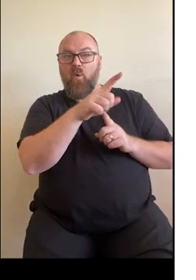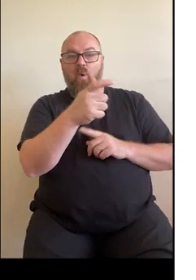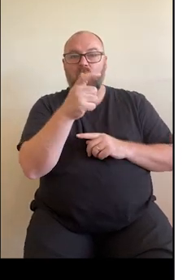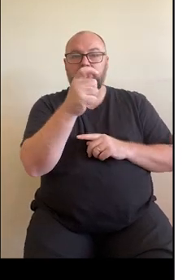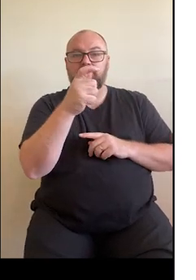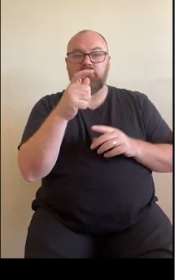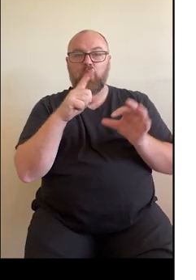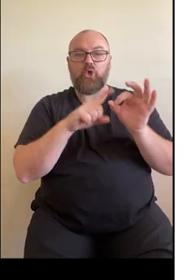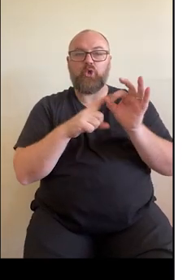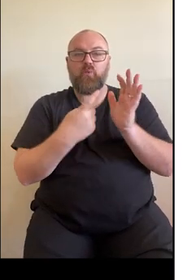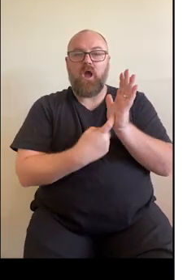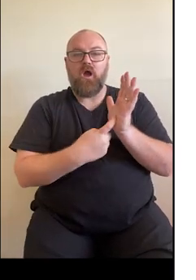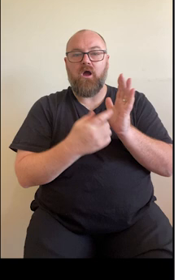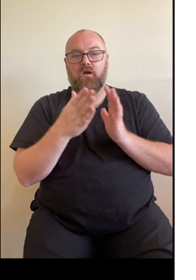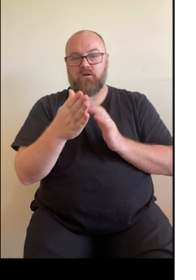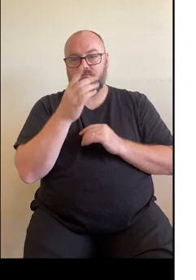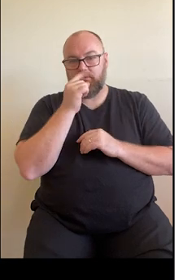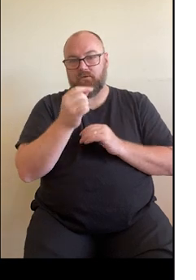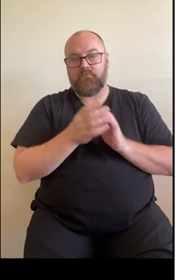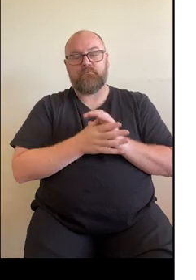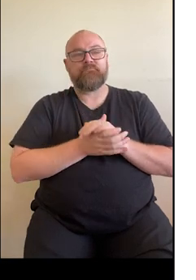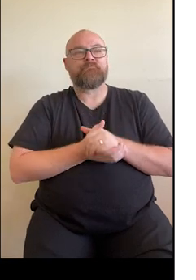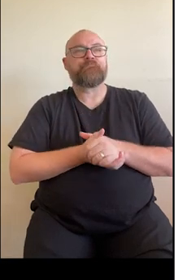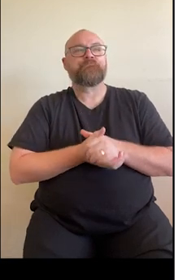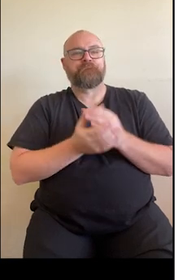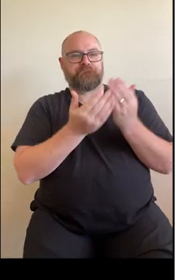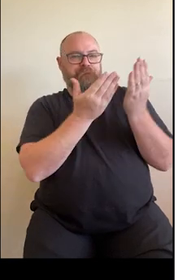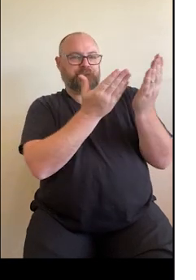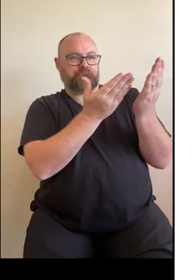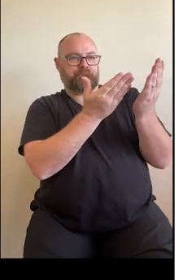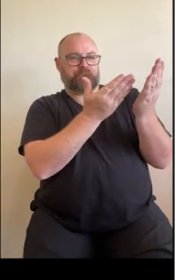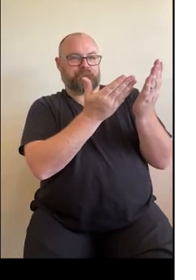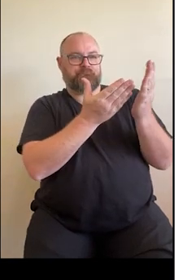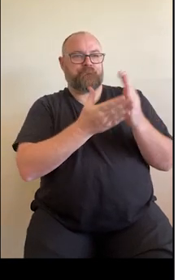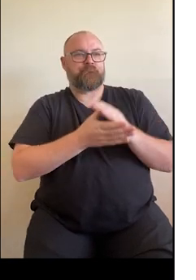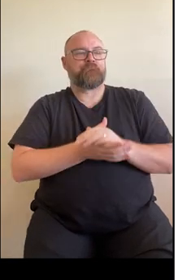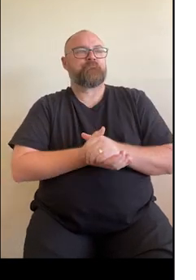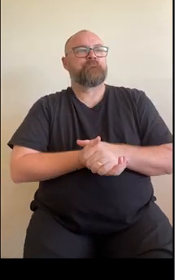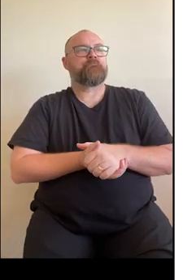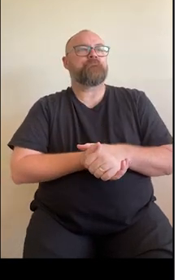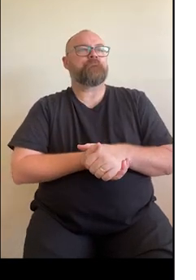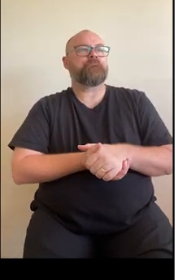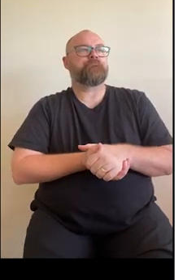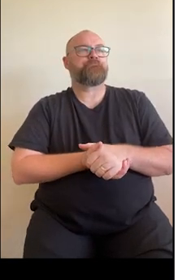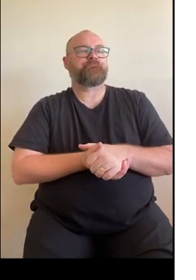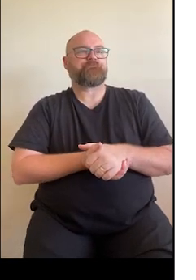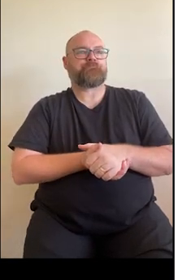if you're using a phone or a mobile device, you can scan the QR code to access.